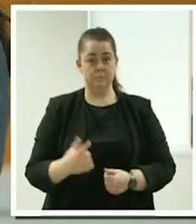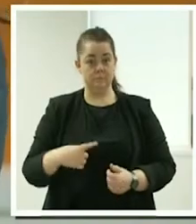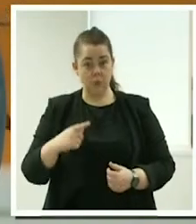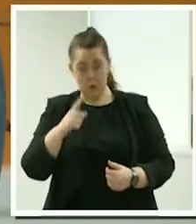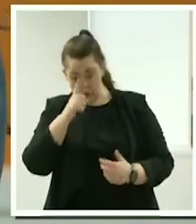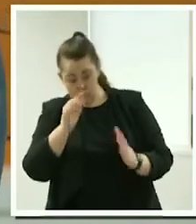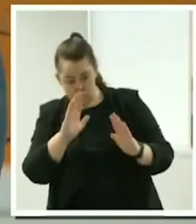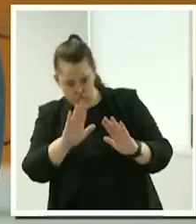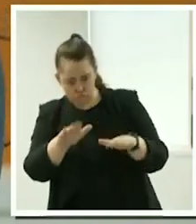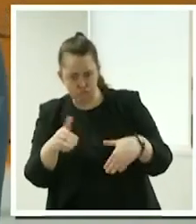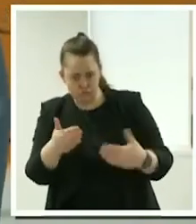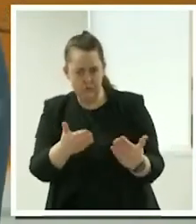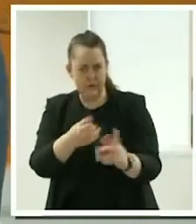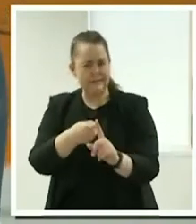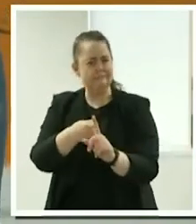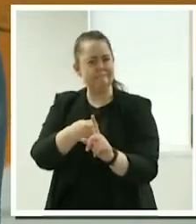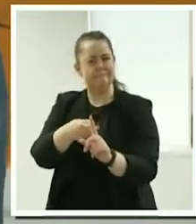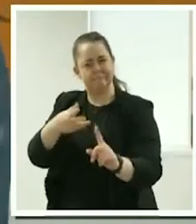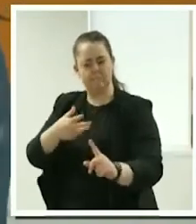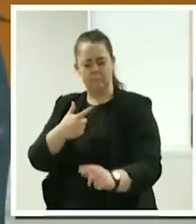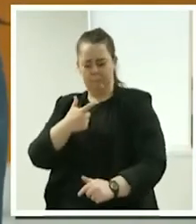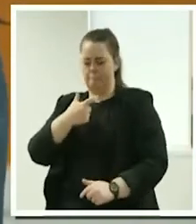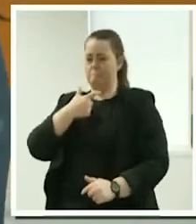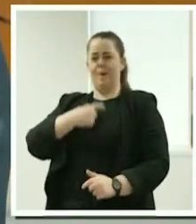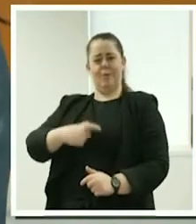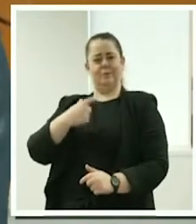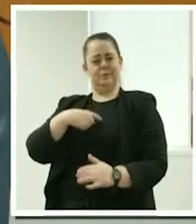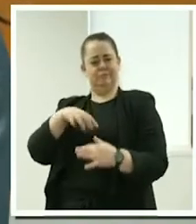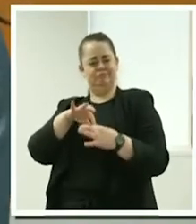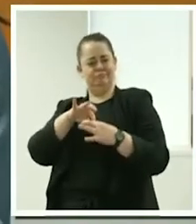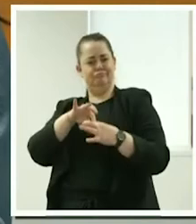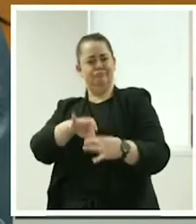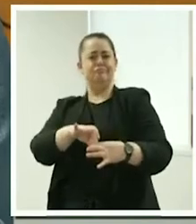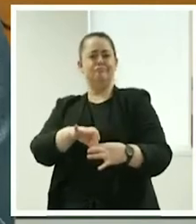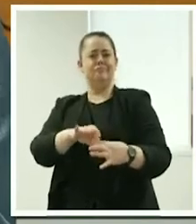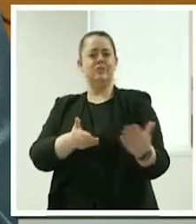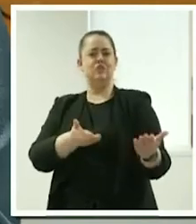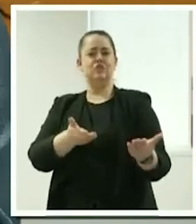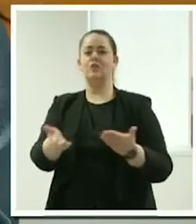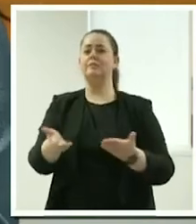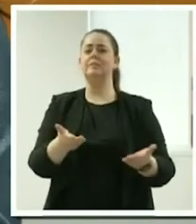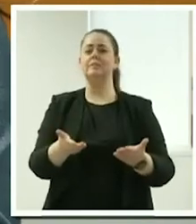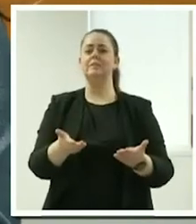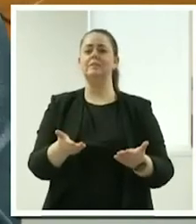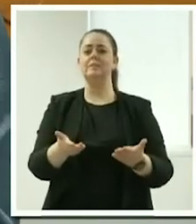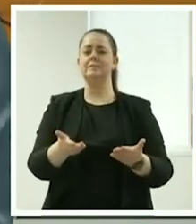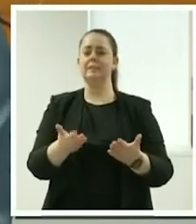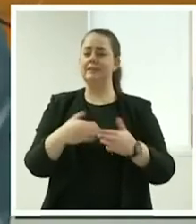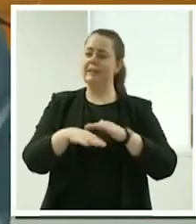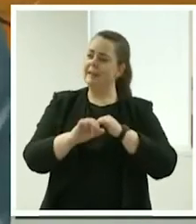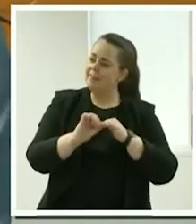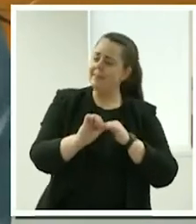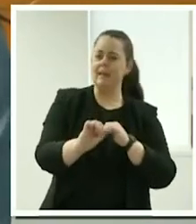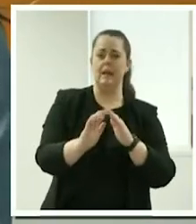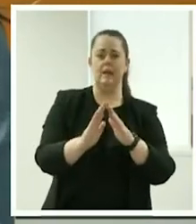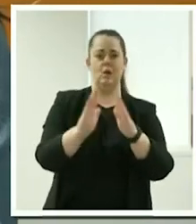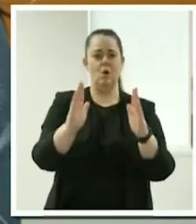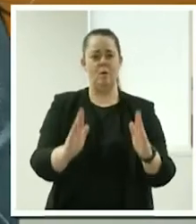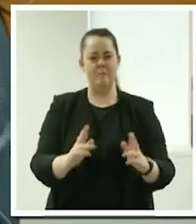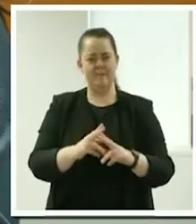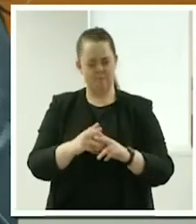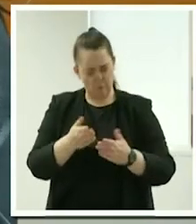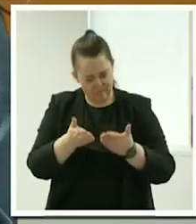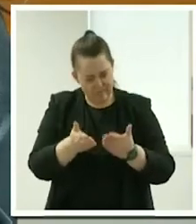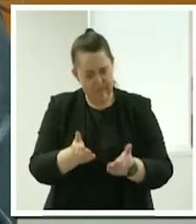provide that specific personal care service for them and their home is such a